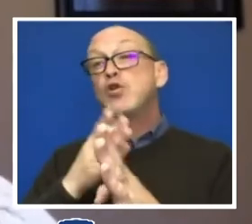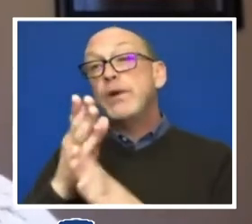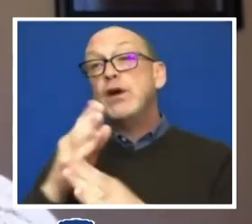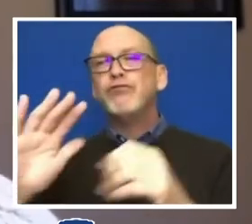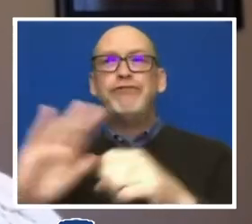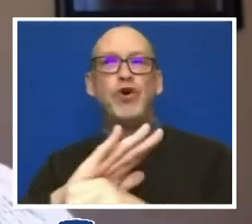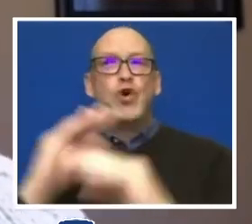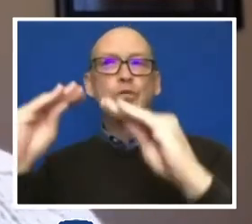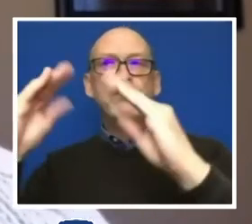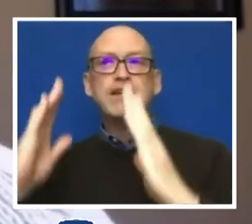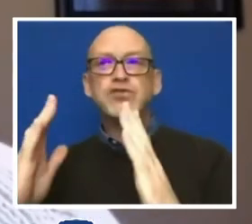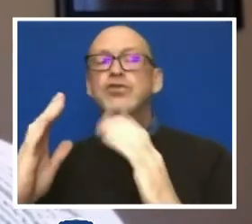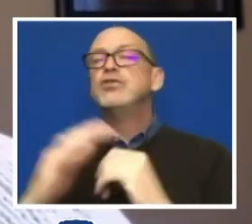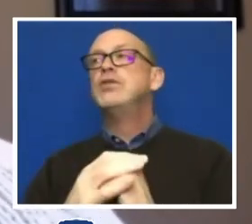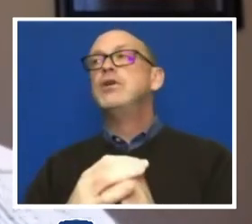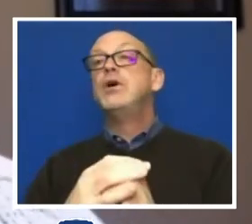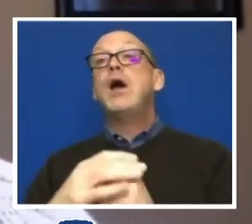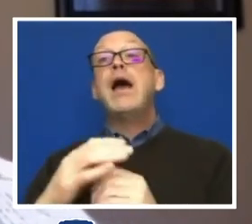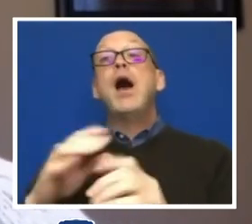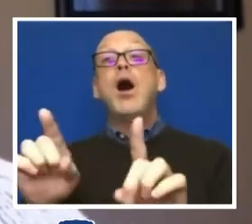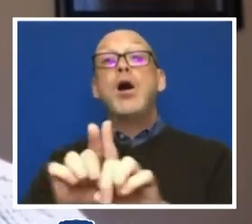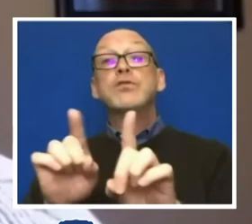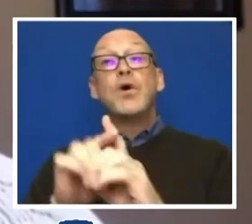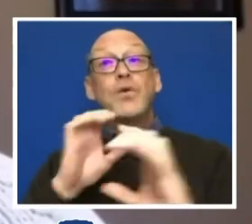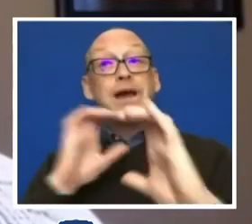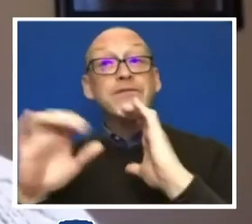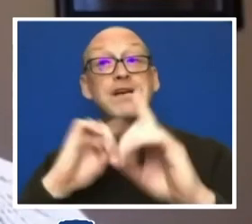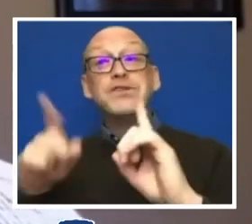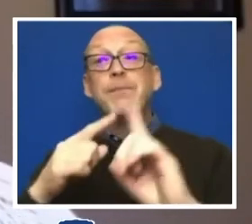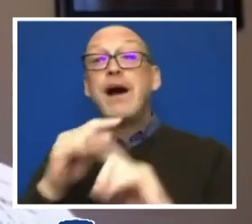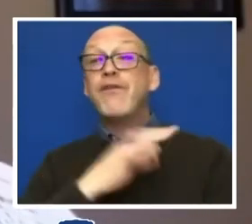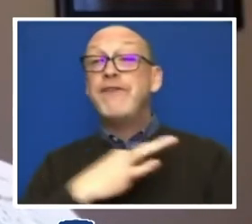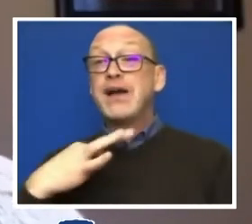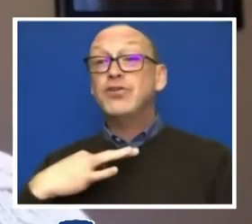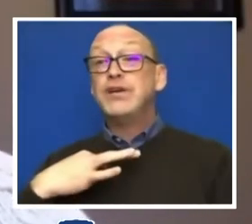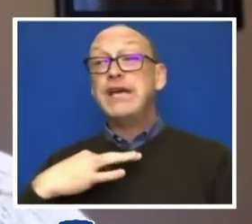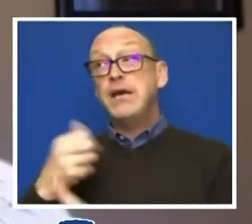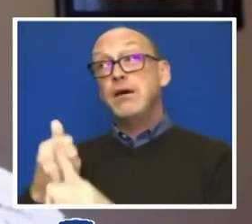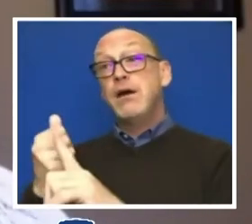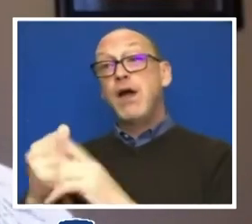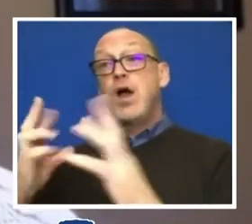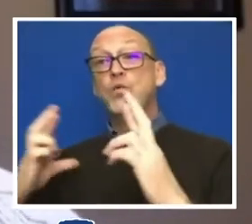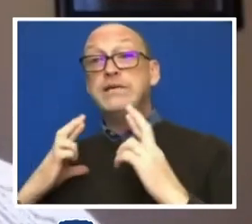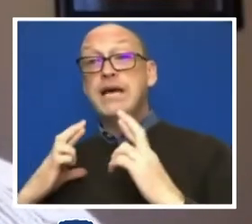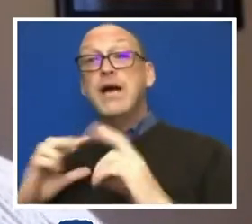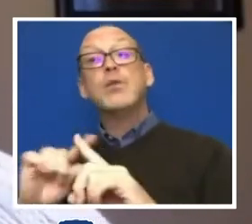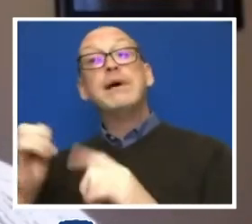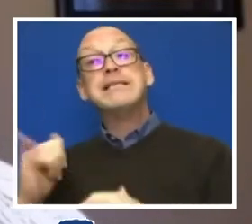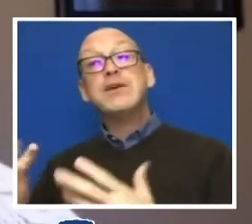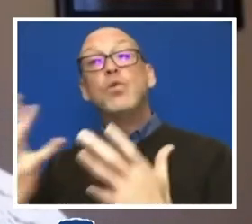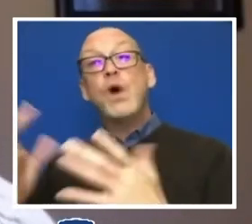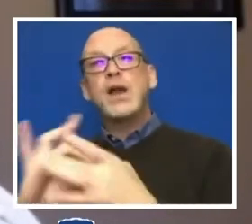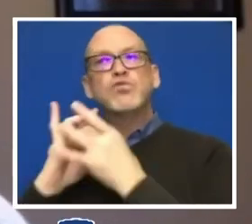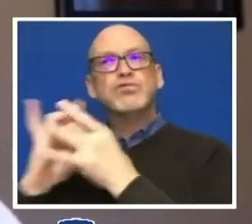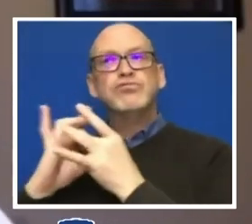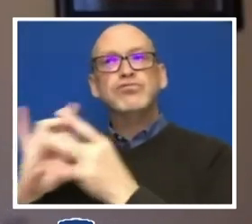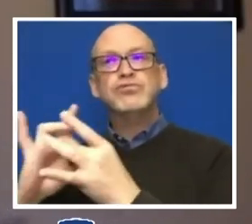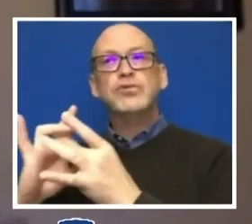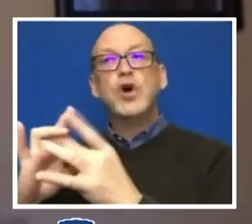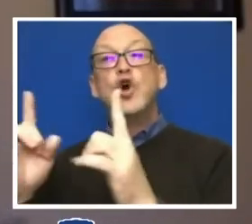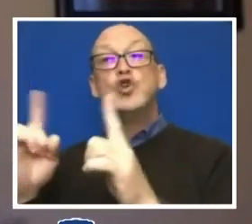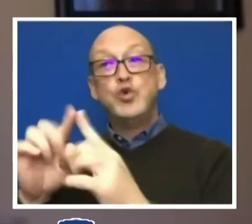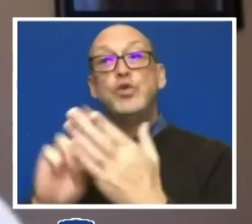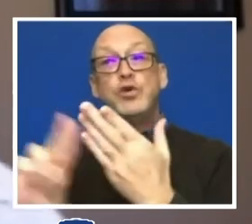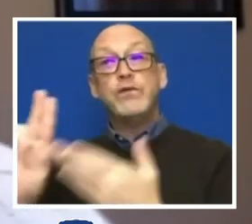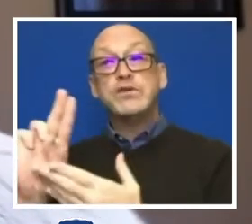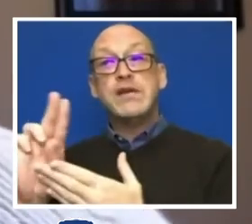And there's even a conversation we need to have, I think, about our faculty who are retired and want to still have a relationship to the university.